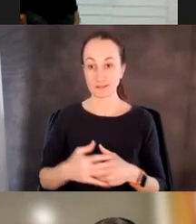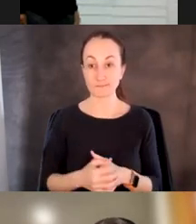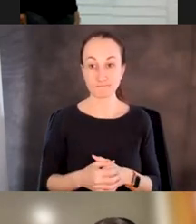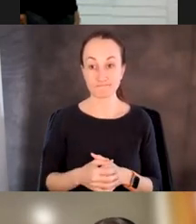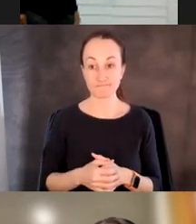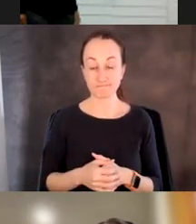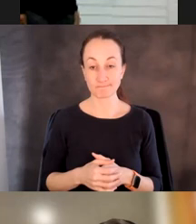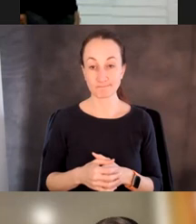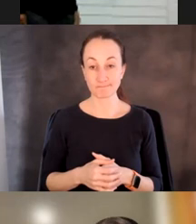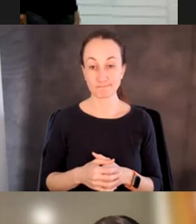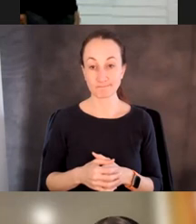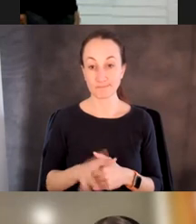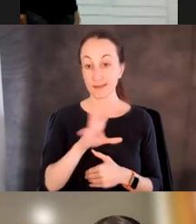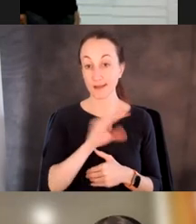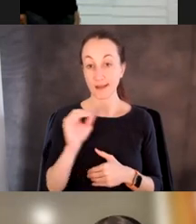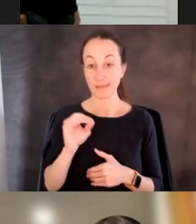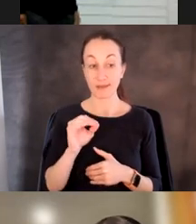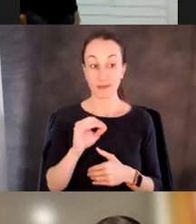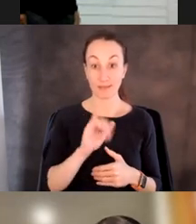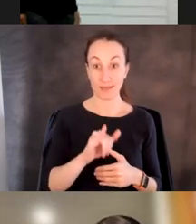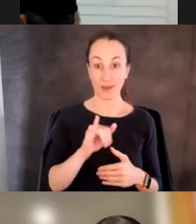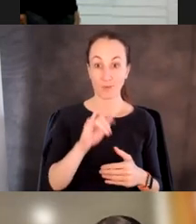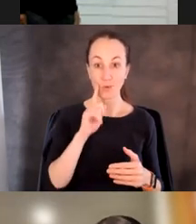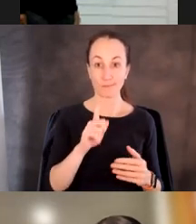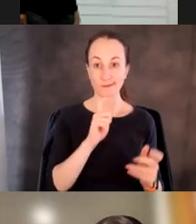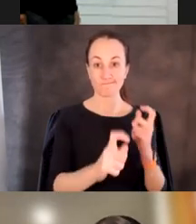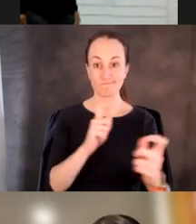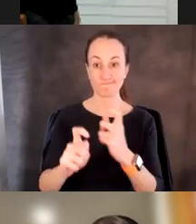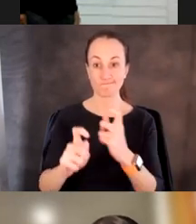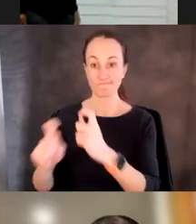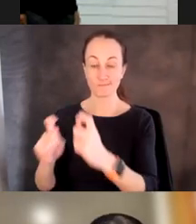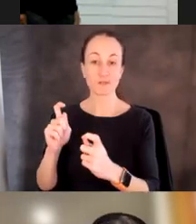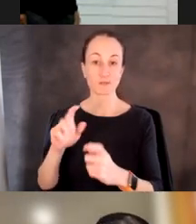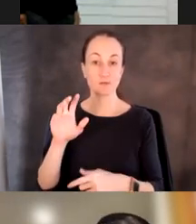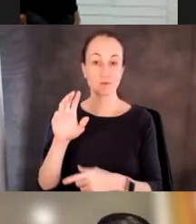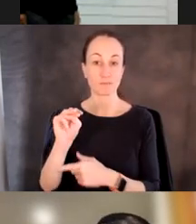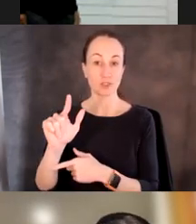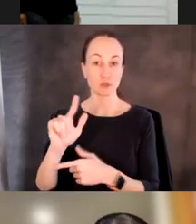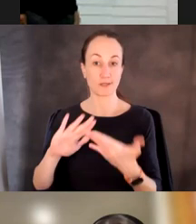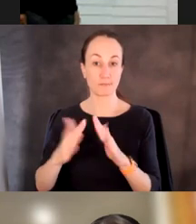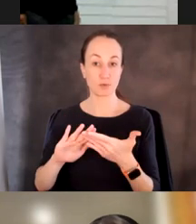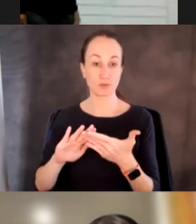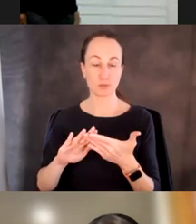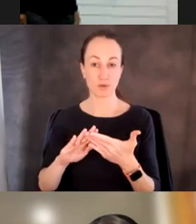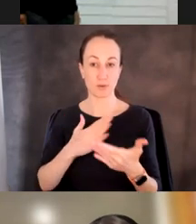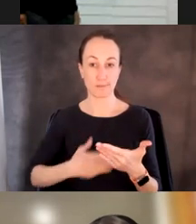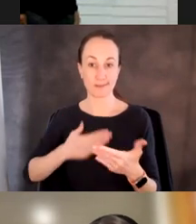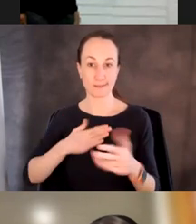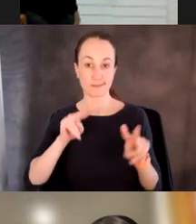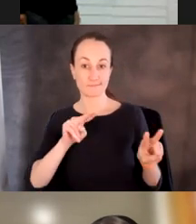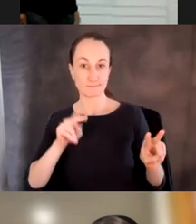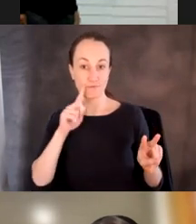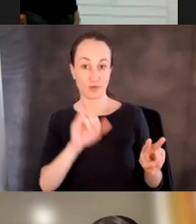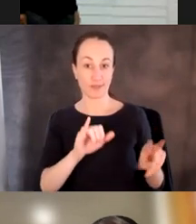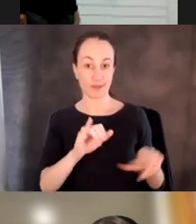though, and, uh, distribute that data amongst sort of the machine learning community. So, so keep an eye out for this. Um,